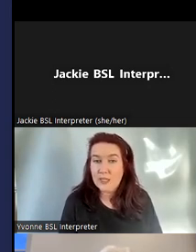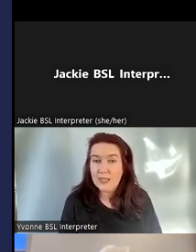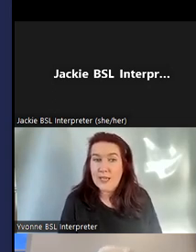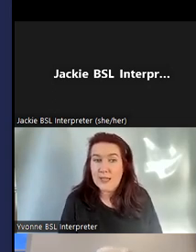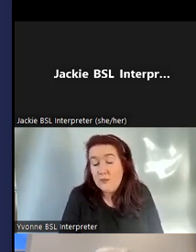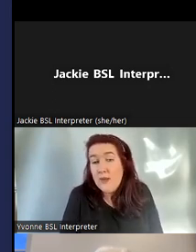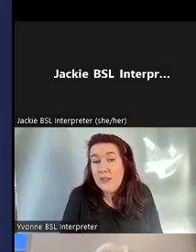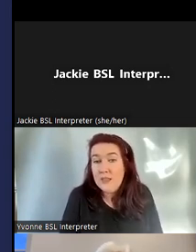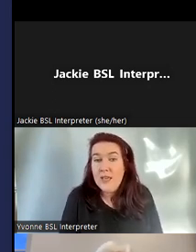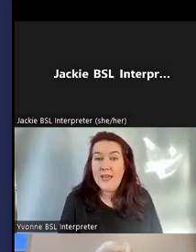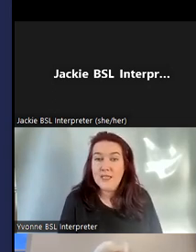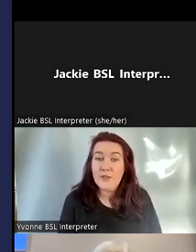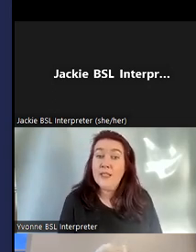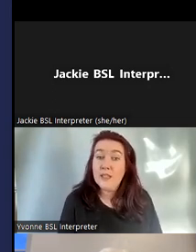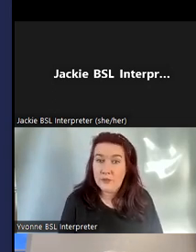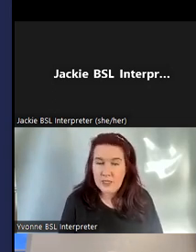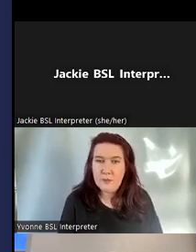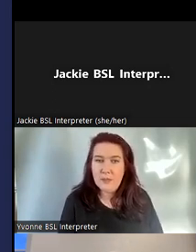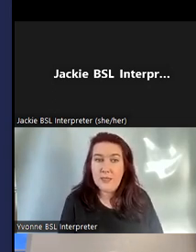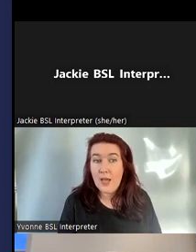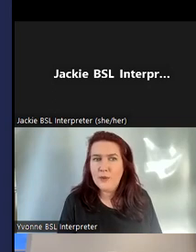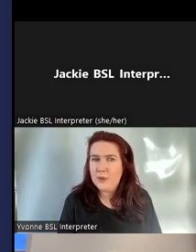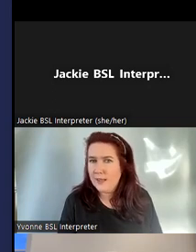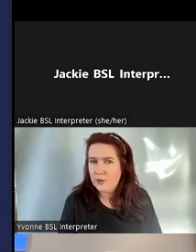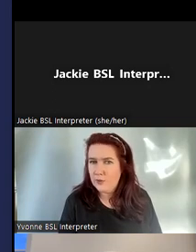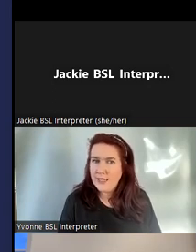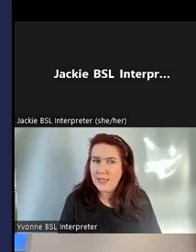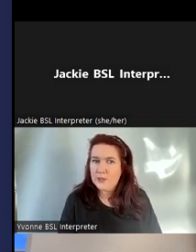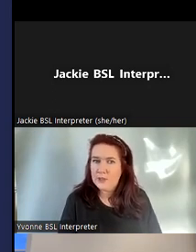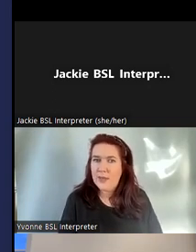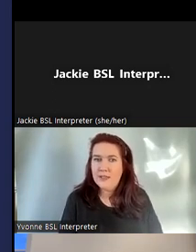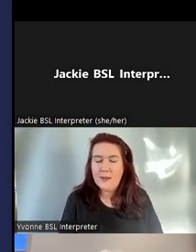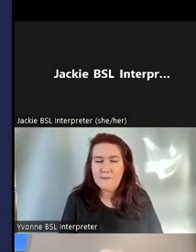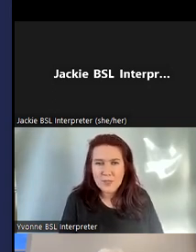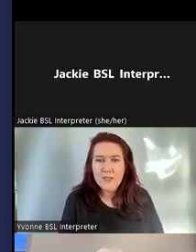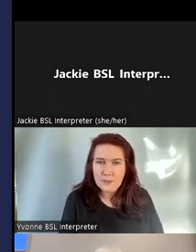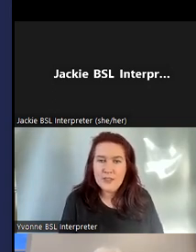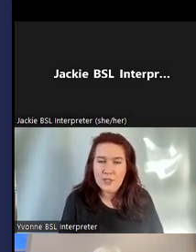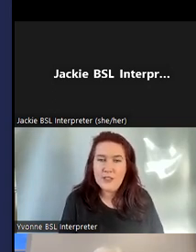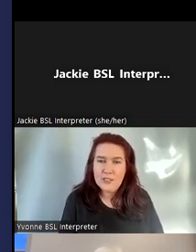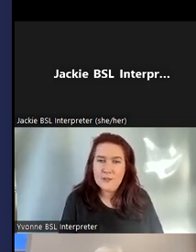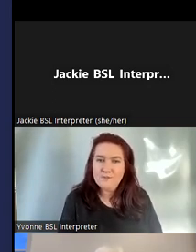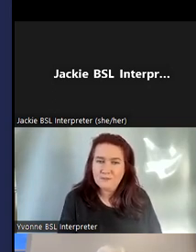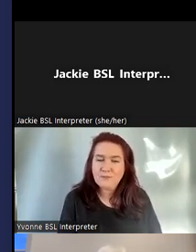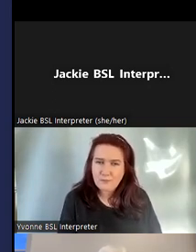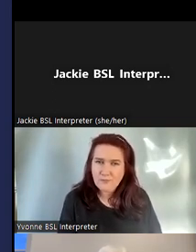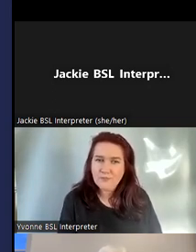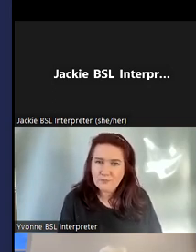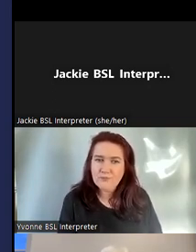cataloguing in a way that is friendly for deaf people and how do we catalogue sign language as well some of these challenges.